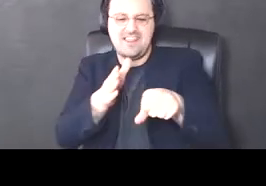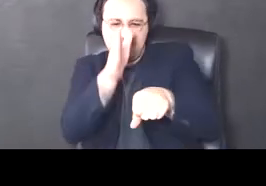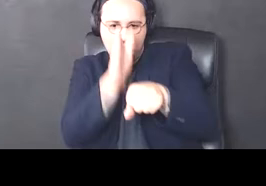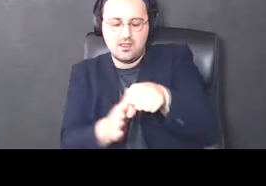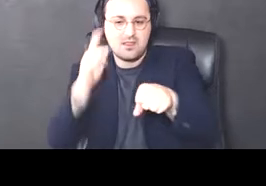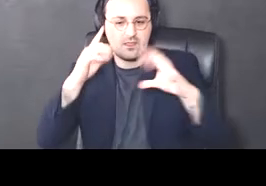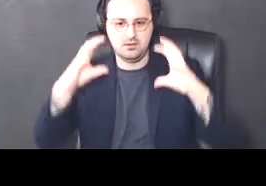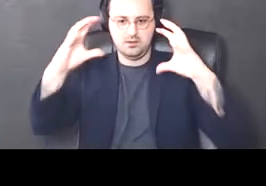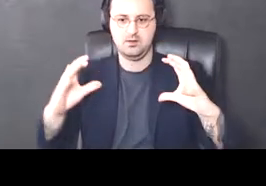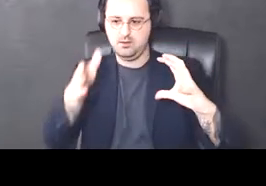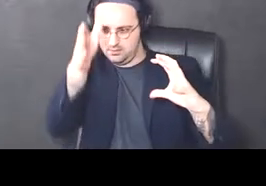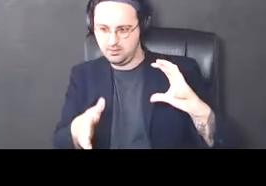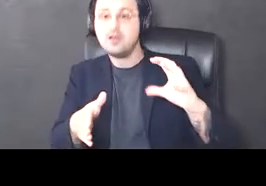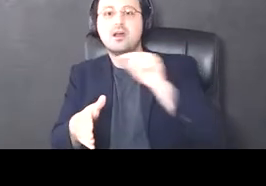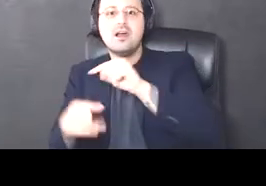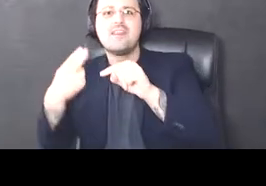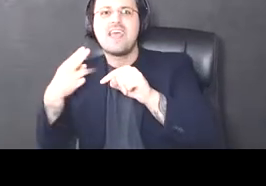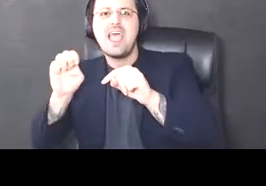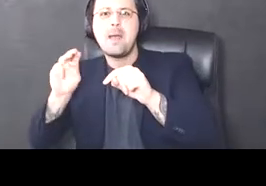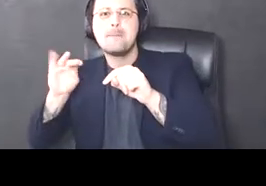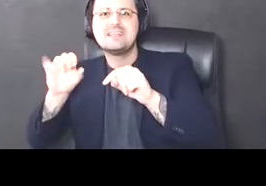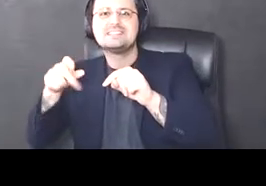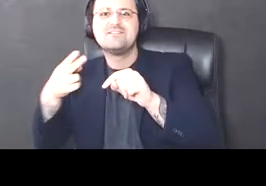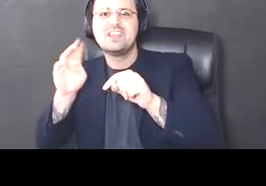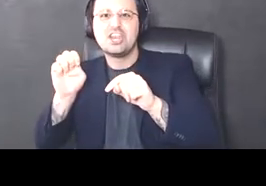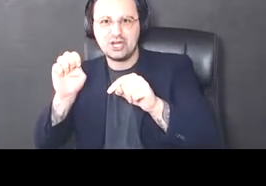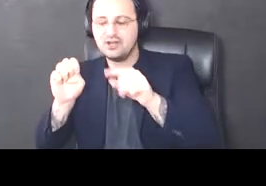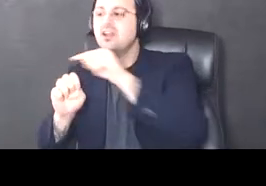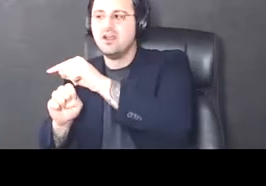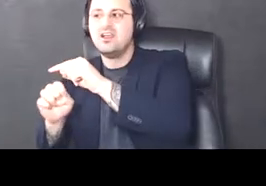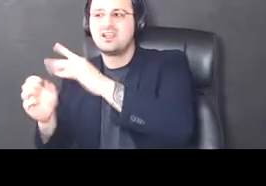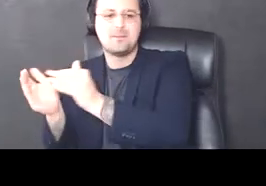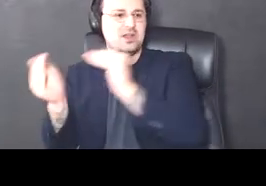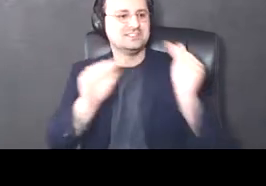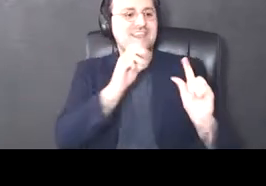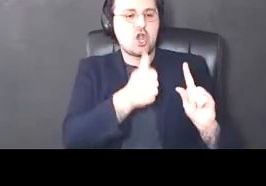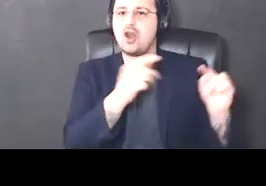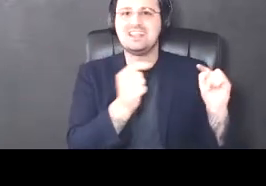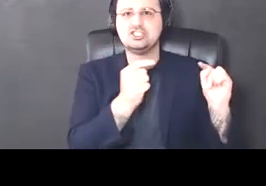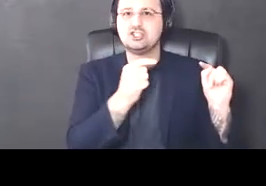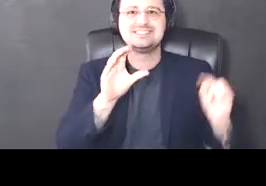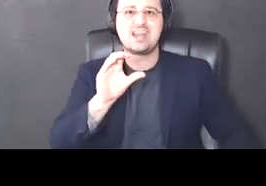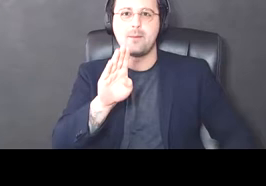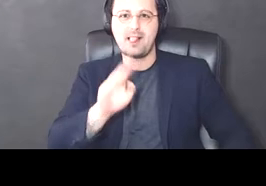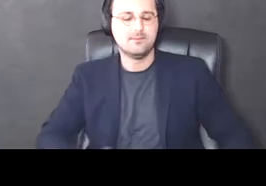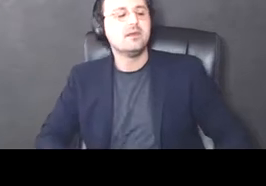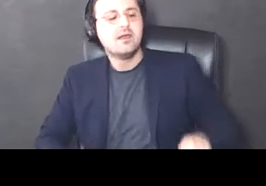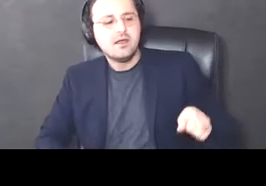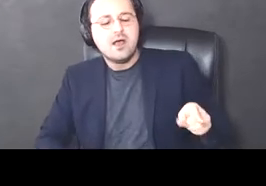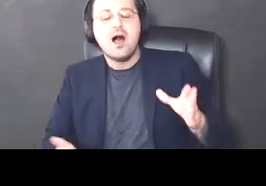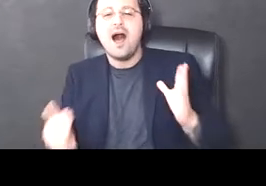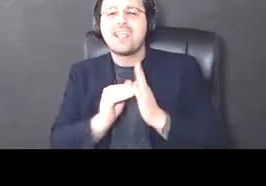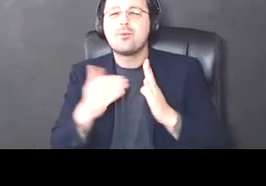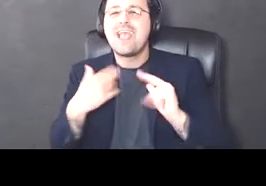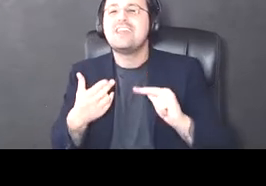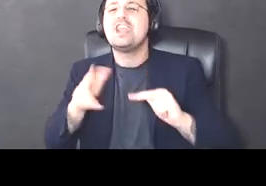input from the cerebellum that's injured relative to the non-injured cerebellum, suggesting that there is again, increased